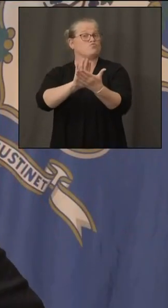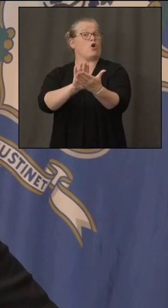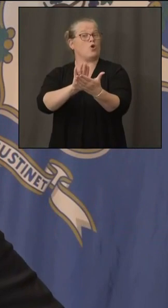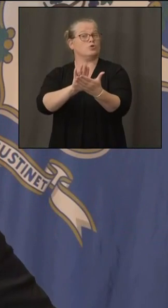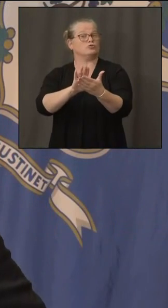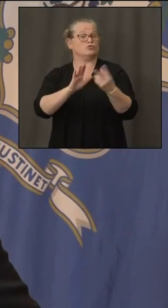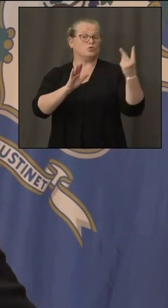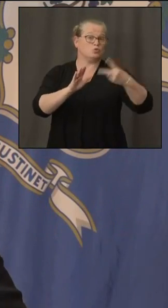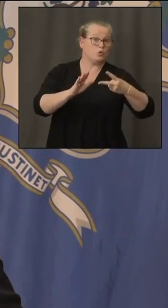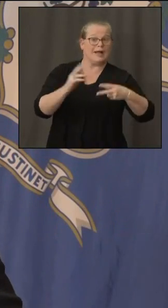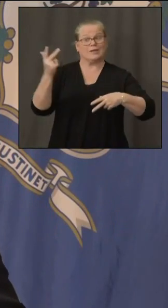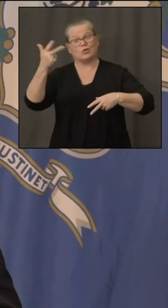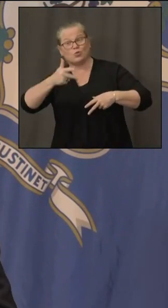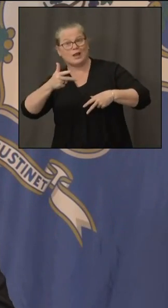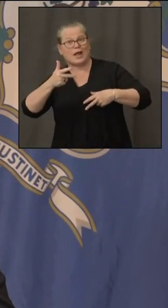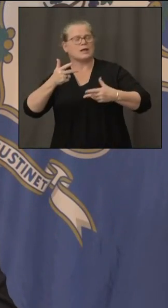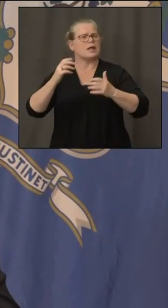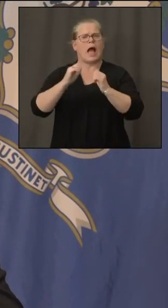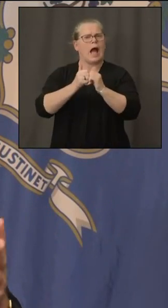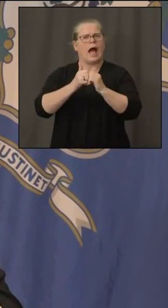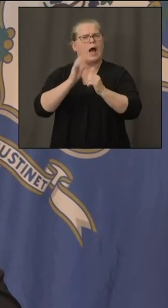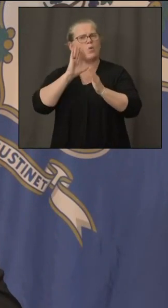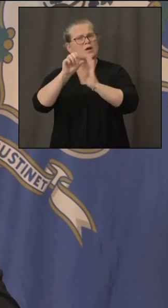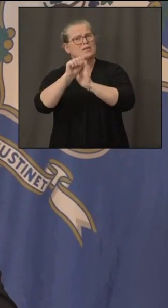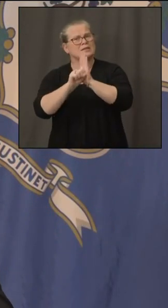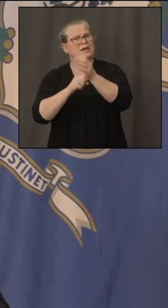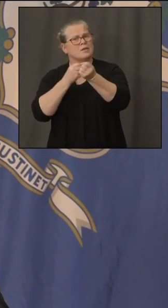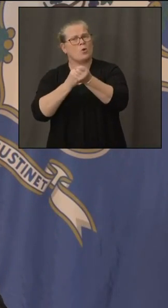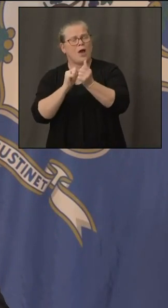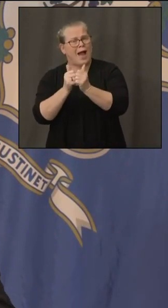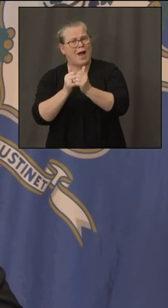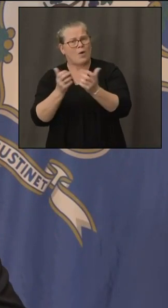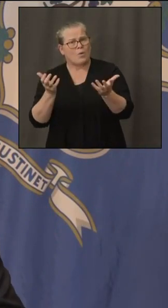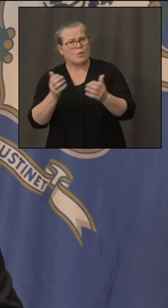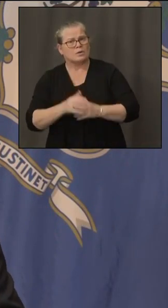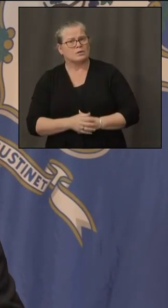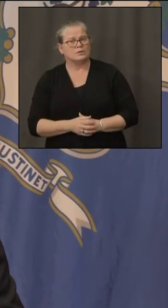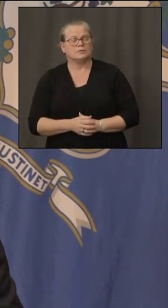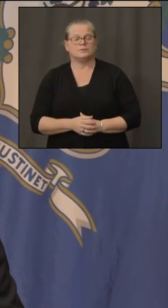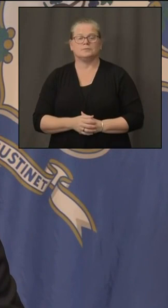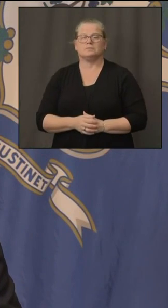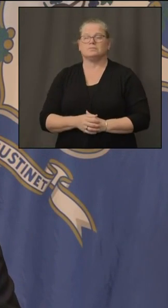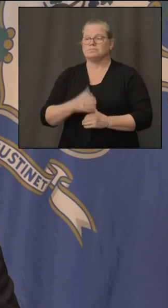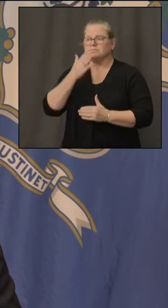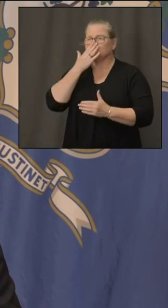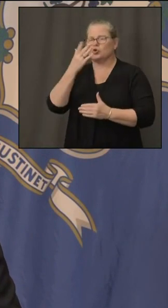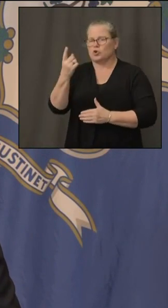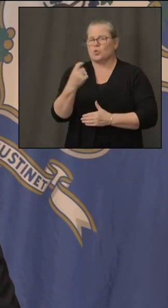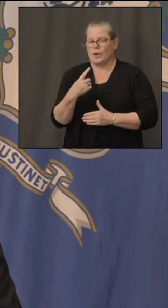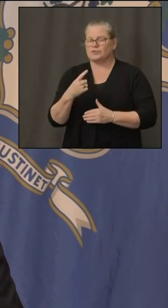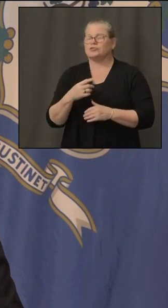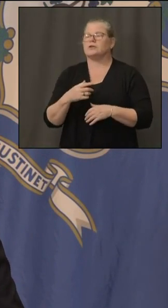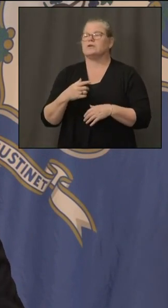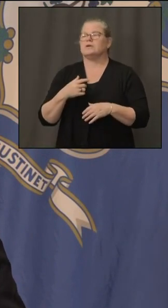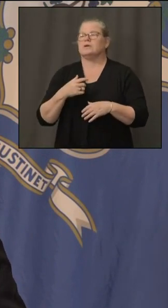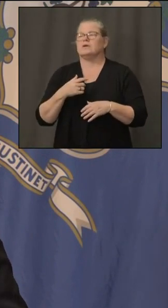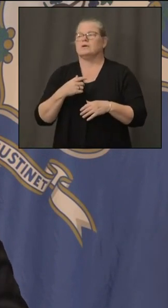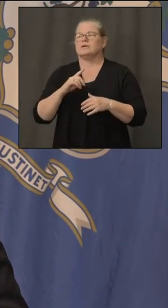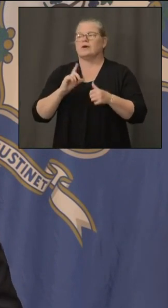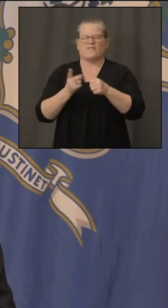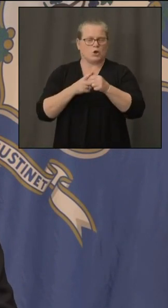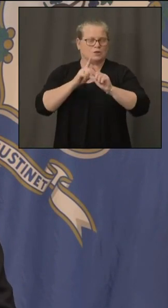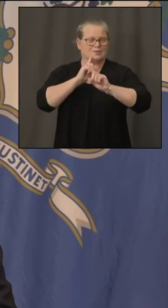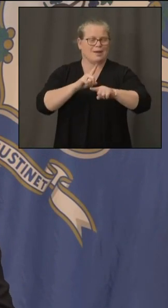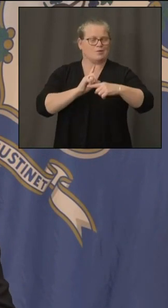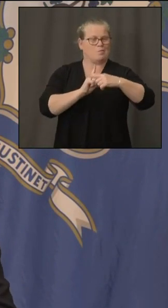yeah that's good question paz um i'll start with the positive i was very happy that a majority of our schools want to open uh on